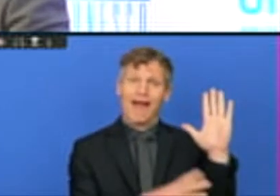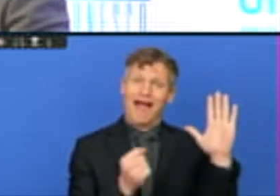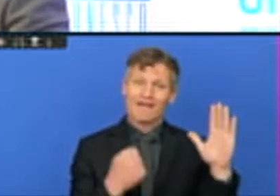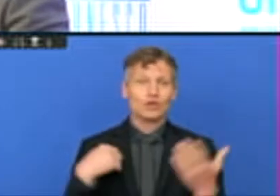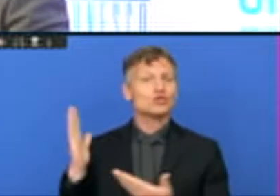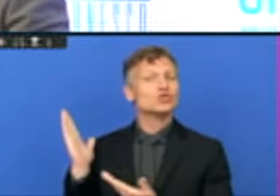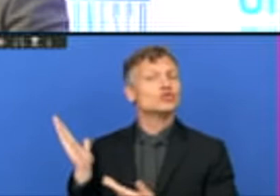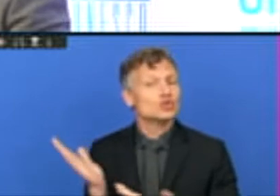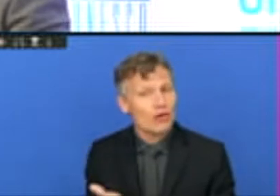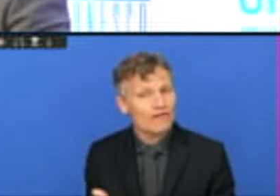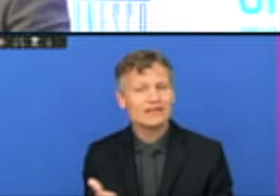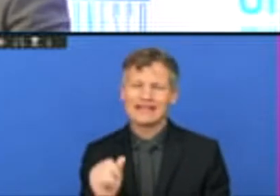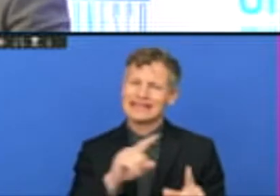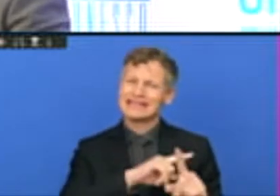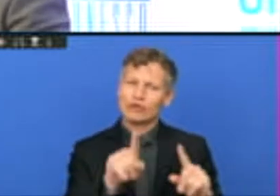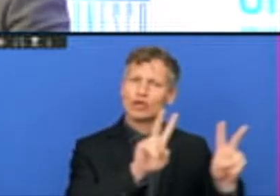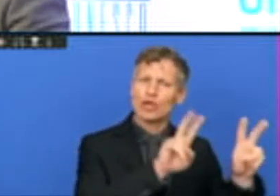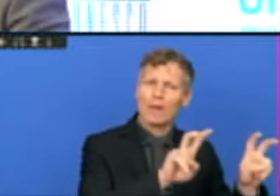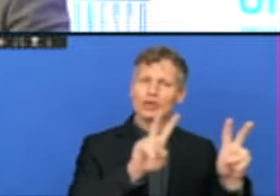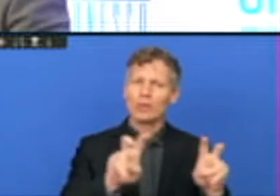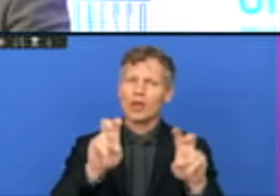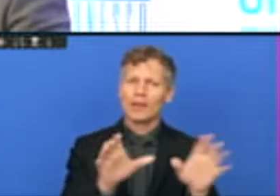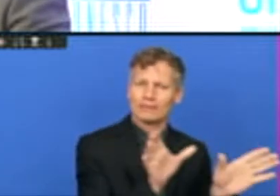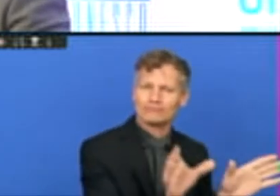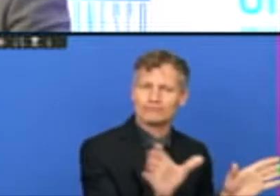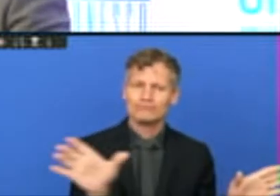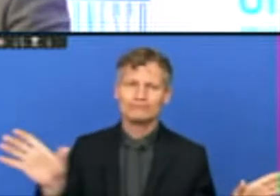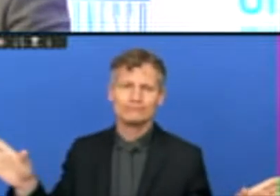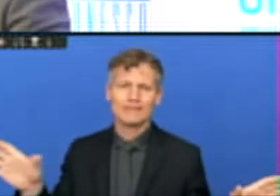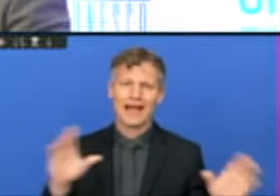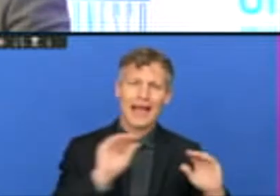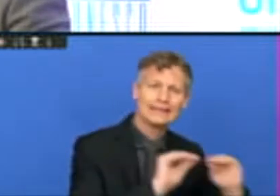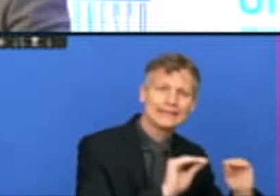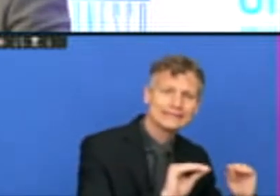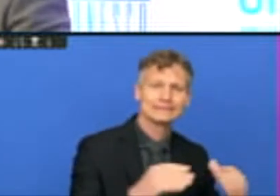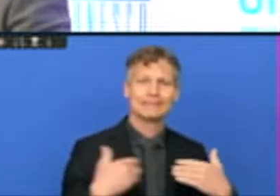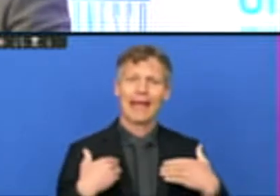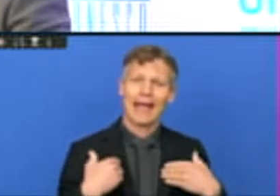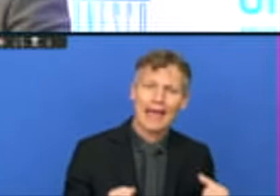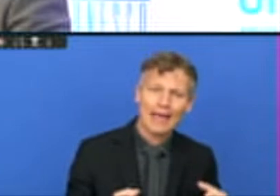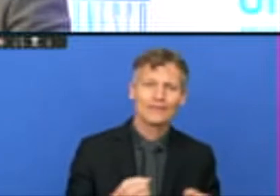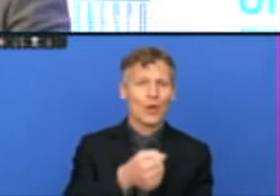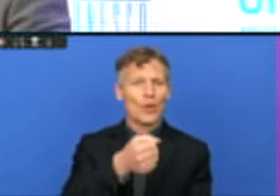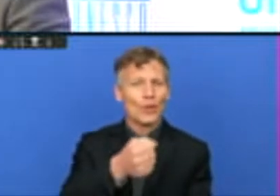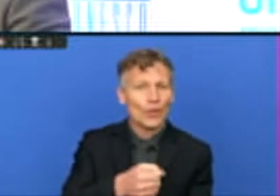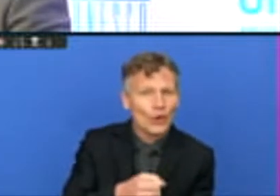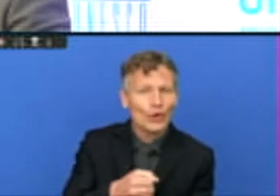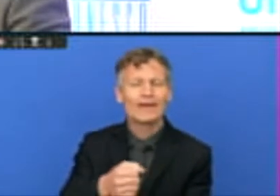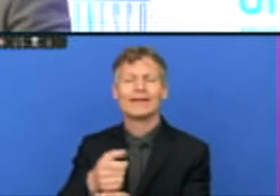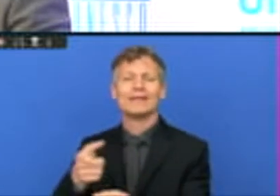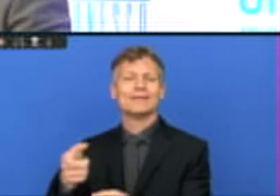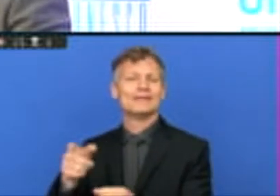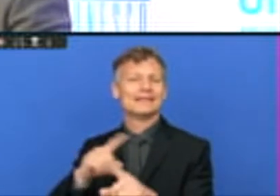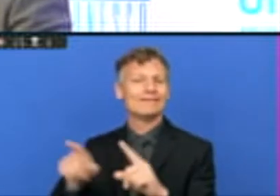water and sanitation, in roads, in social amenities, as well